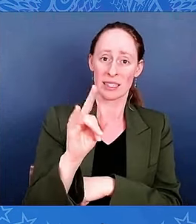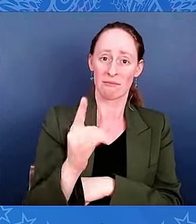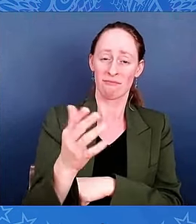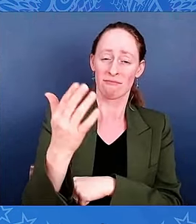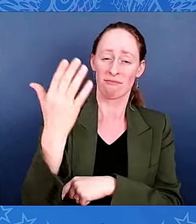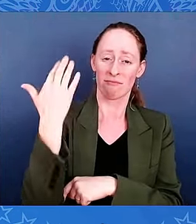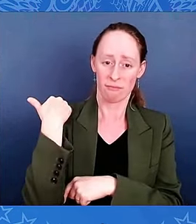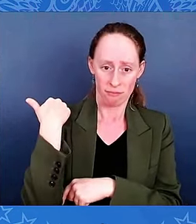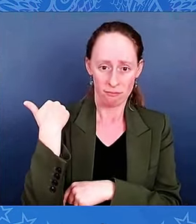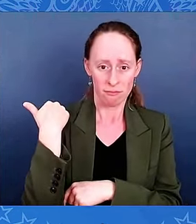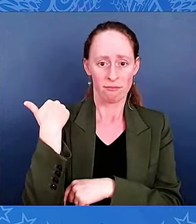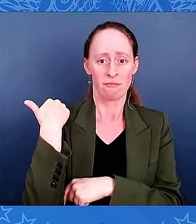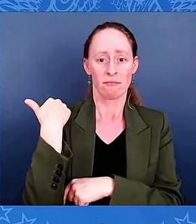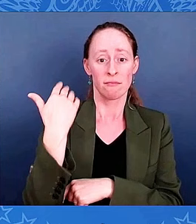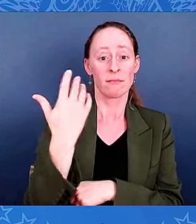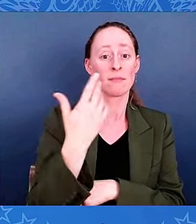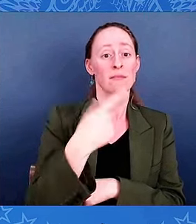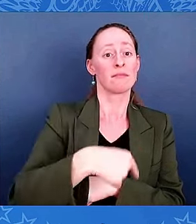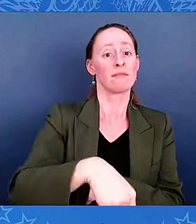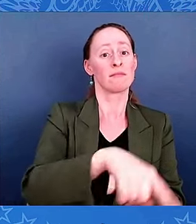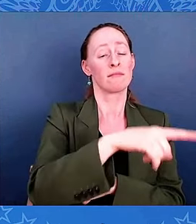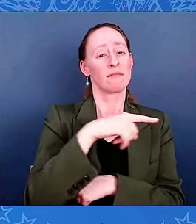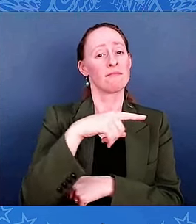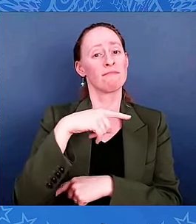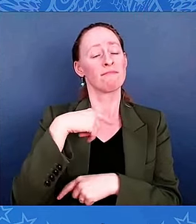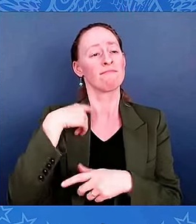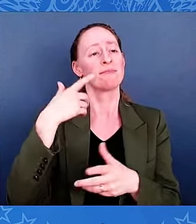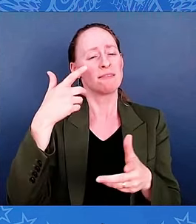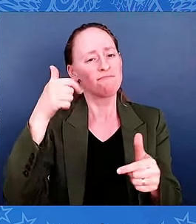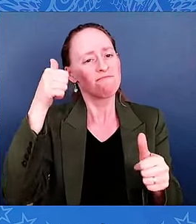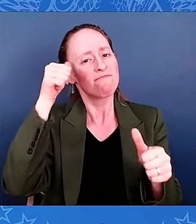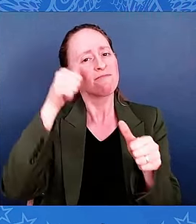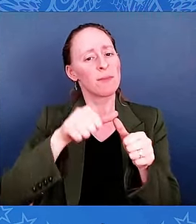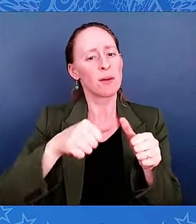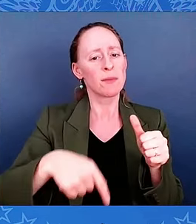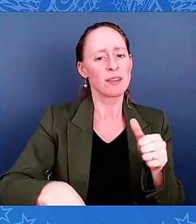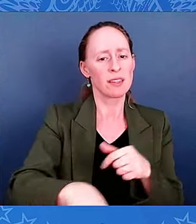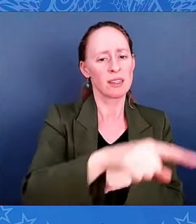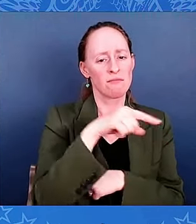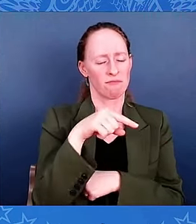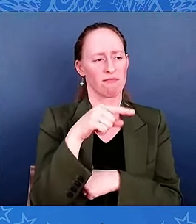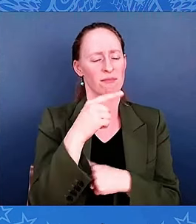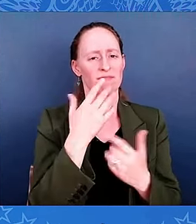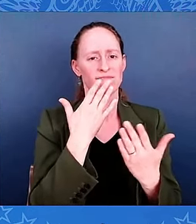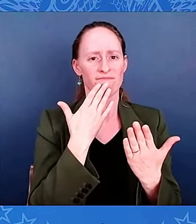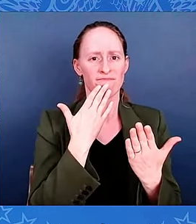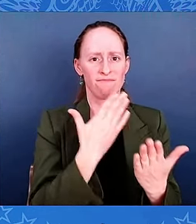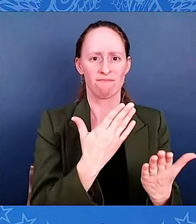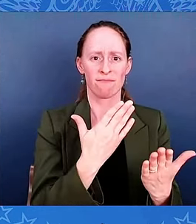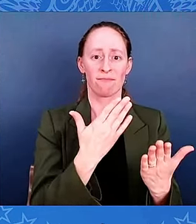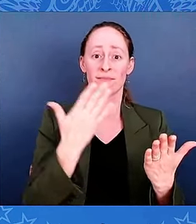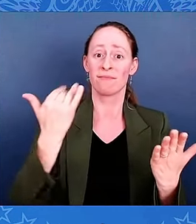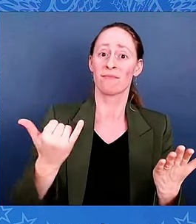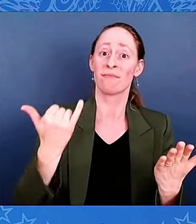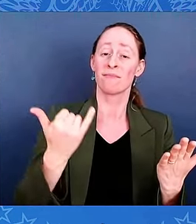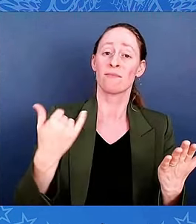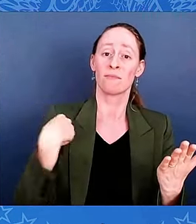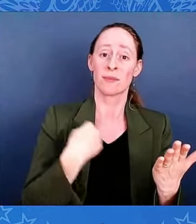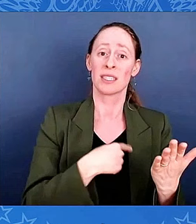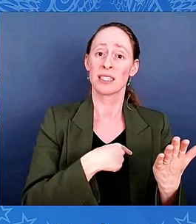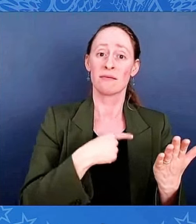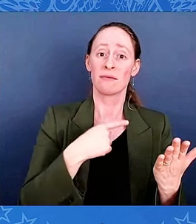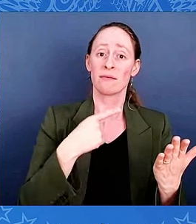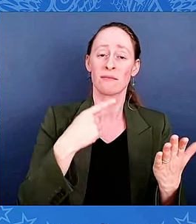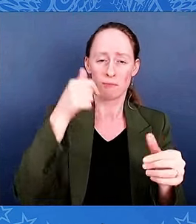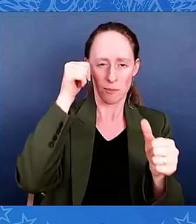While our nation pauses to remember the enduring legacy of Privates George D. Wilson and Philip G. Shadrach,